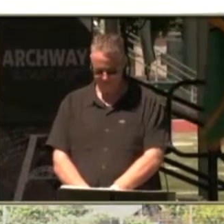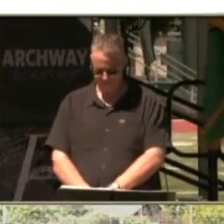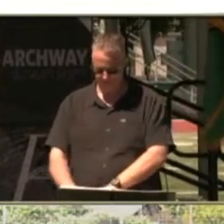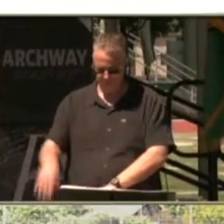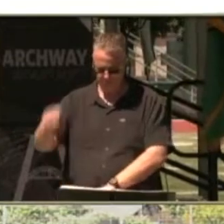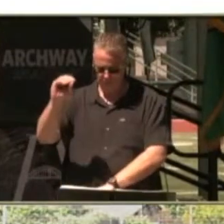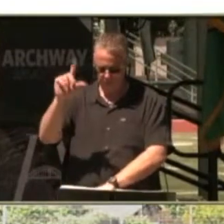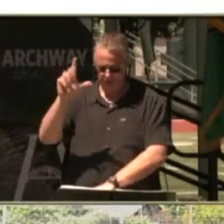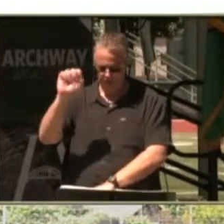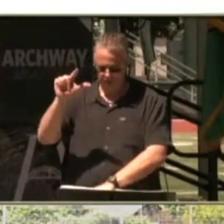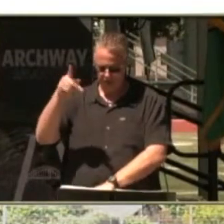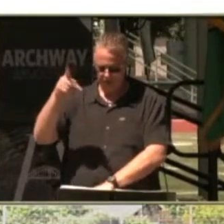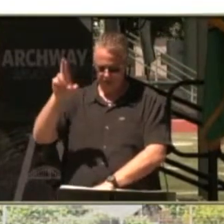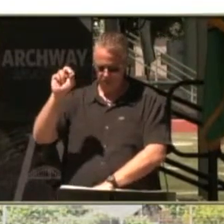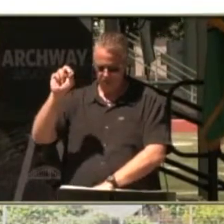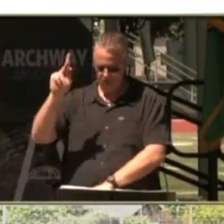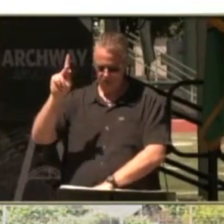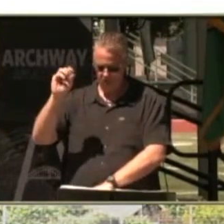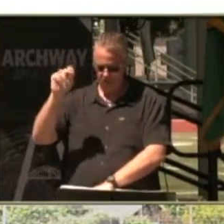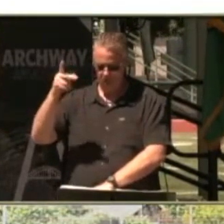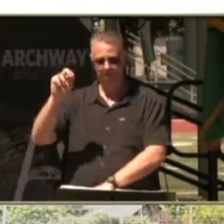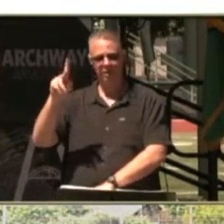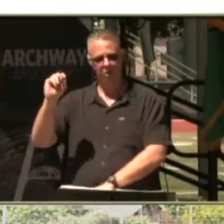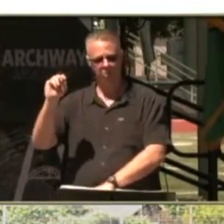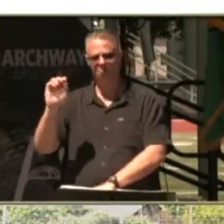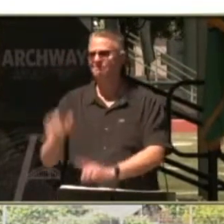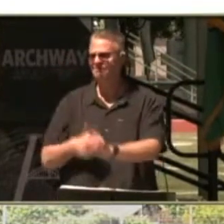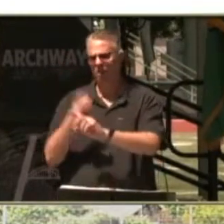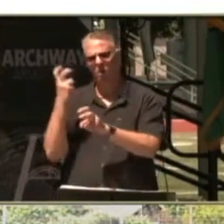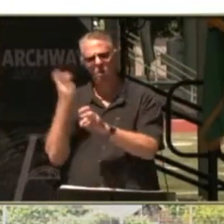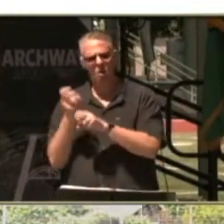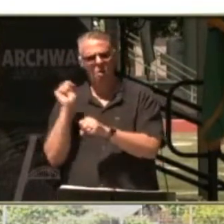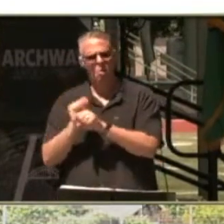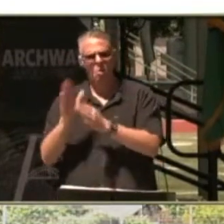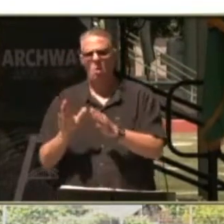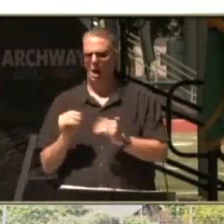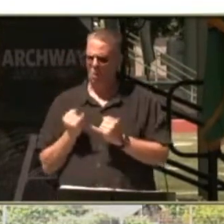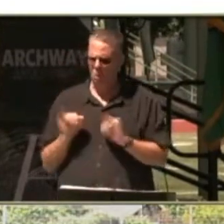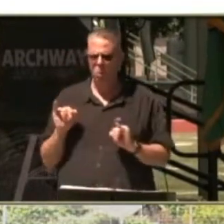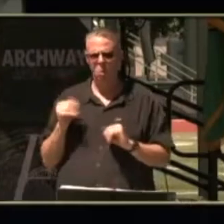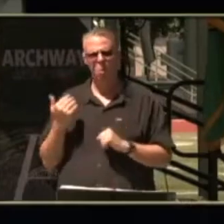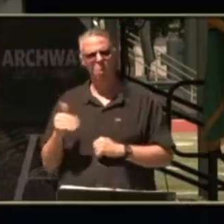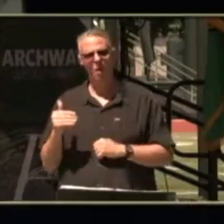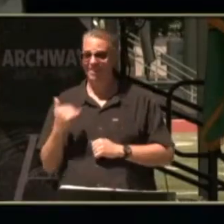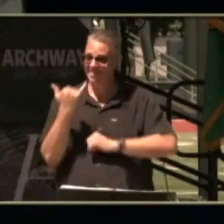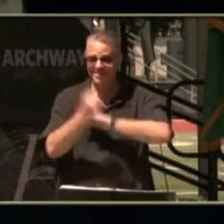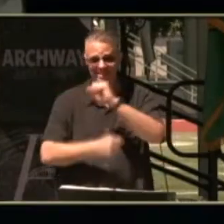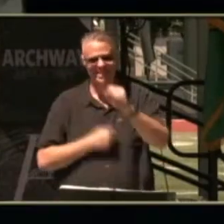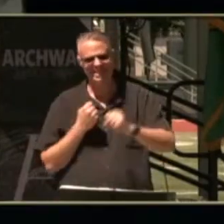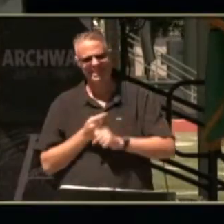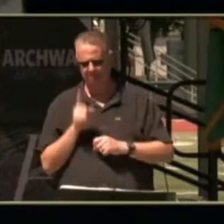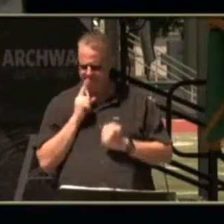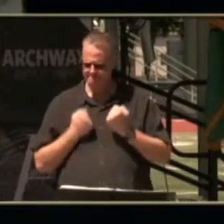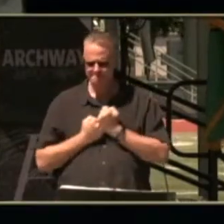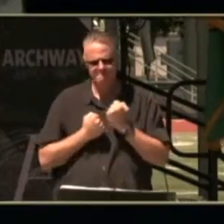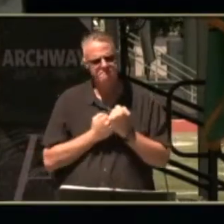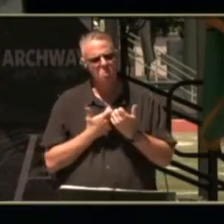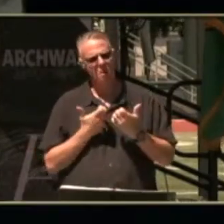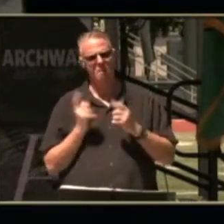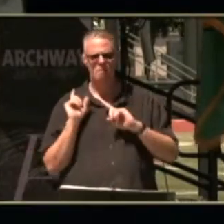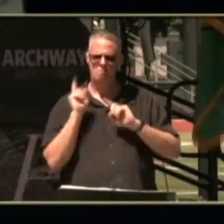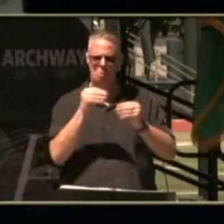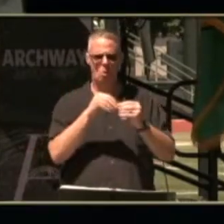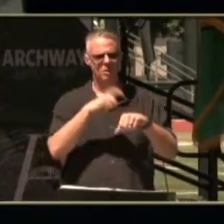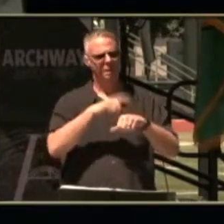oleg prokopenko oleg is a hard worker and fiercely independent this year he has advocated to have more time at